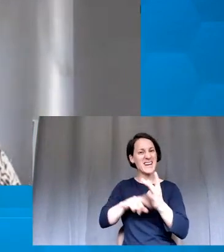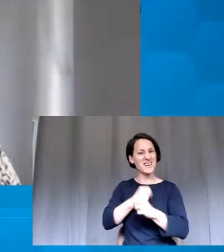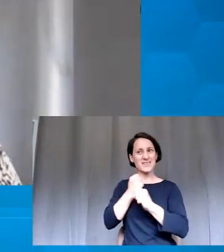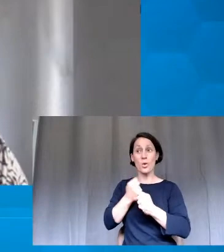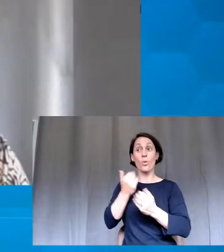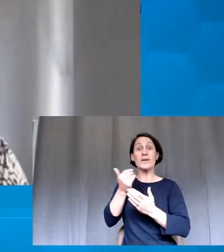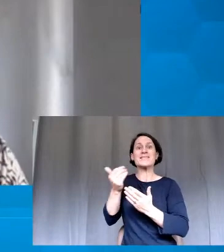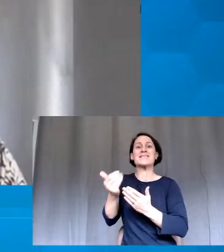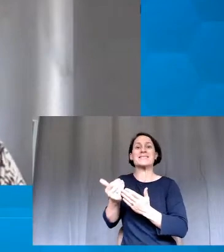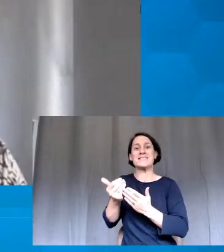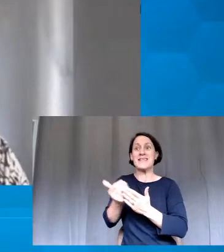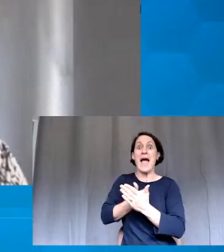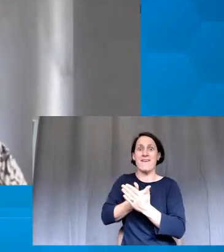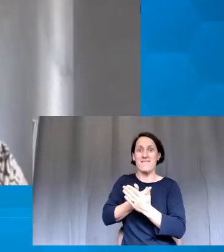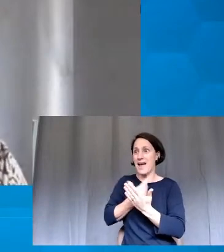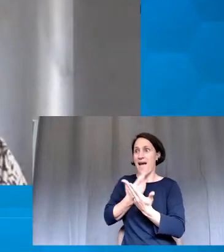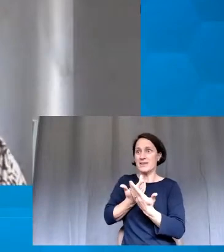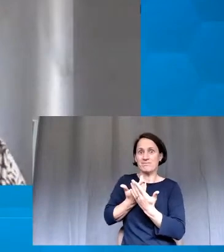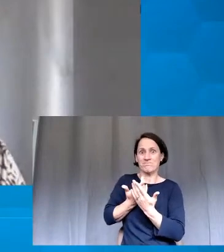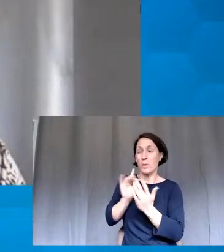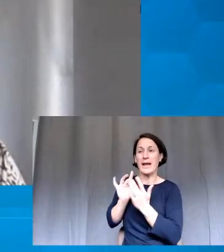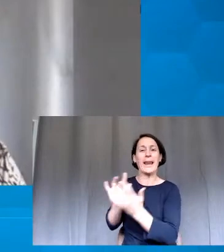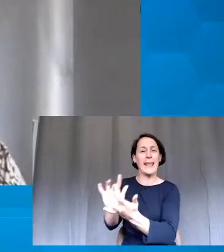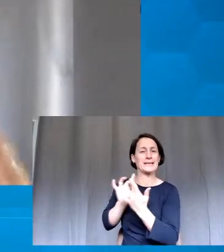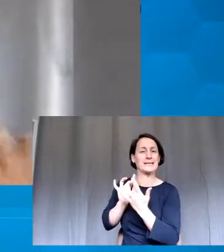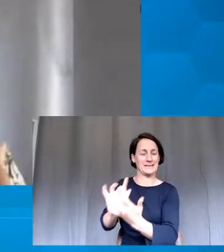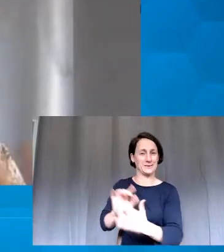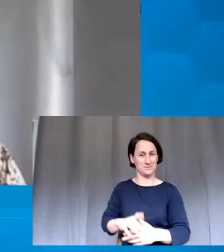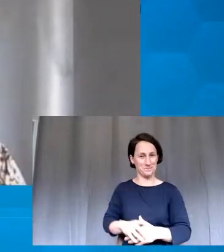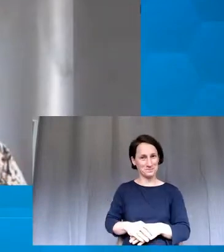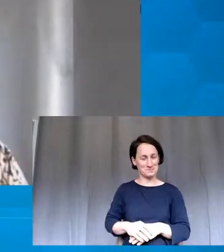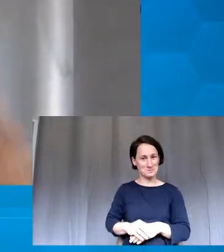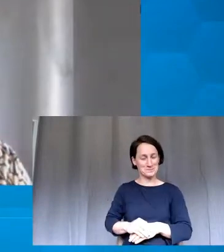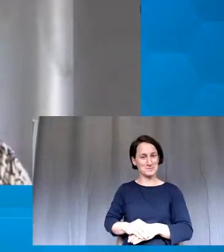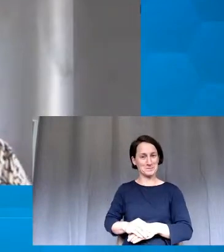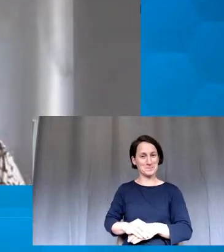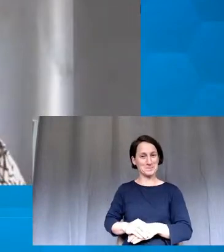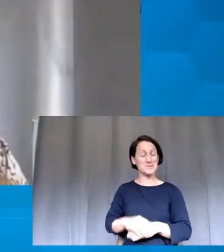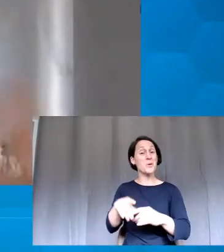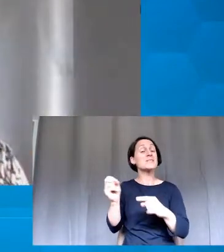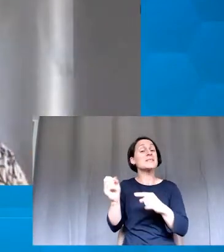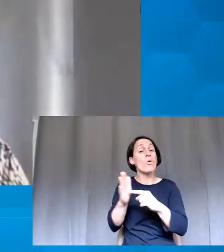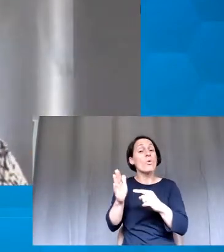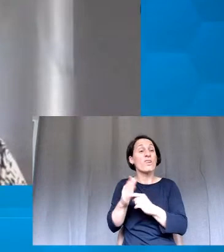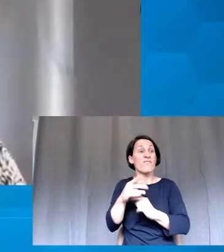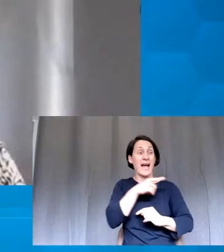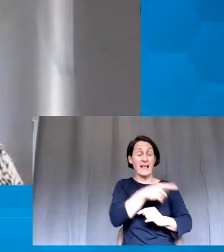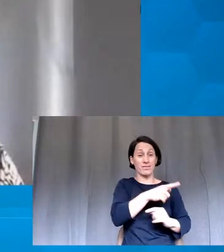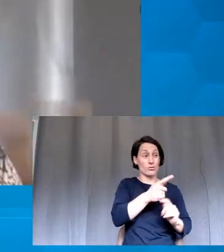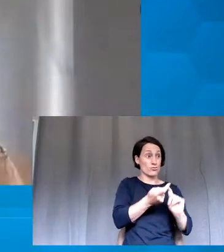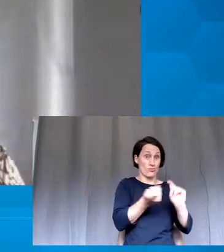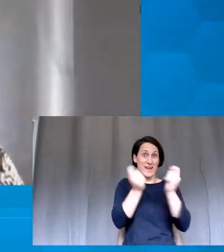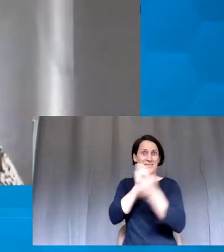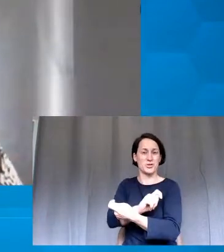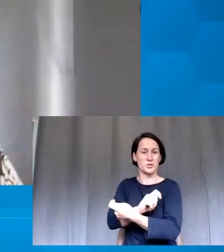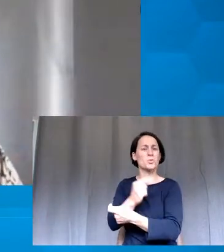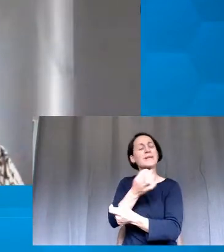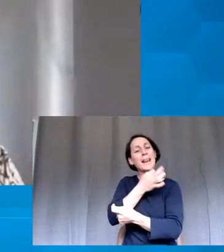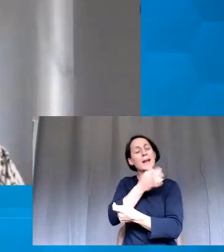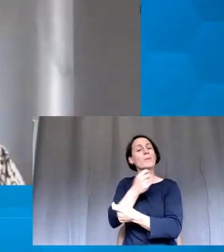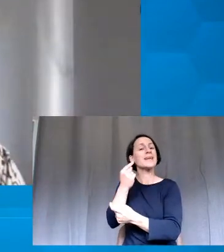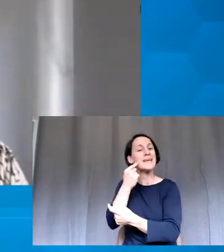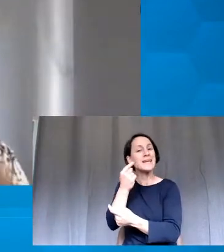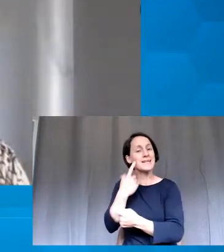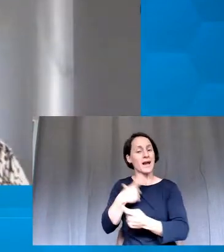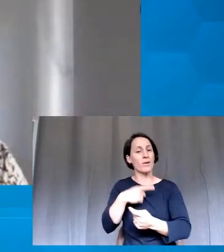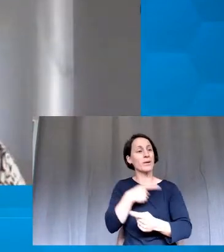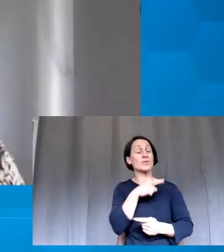connected. So, I think that was really important. And it really made that transition easier because students had already experienced